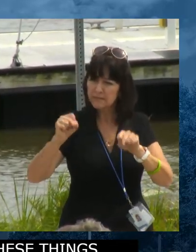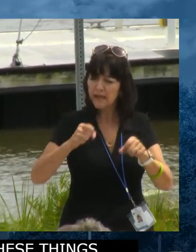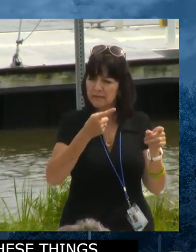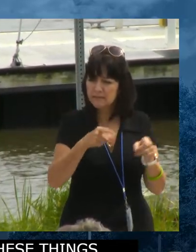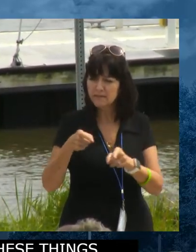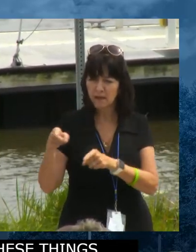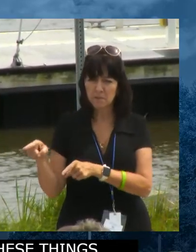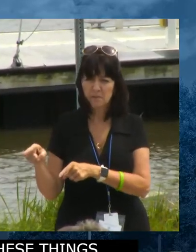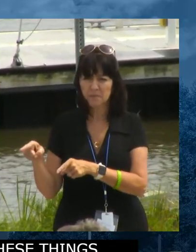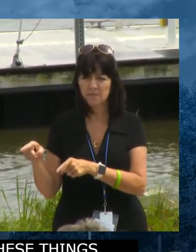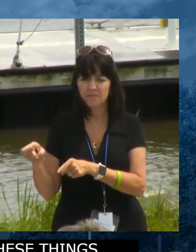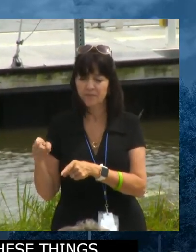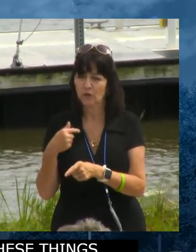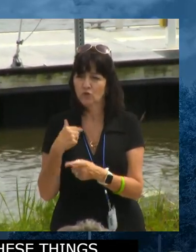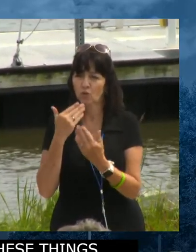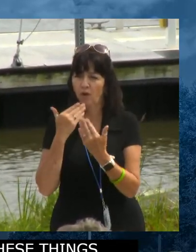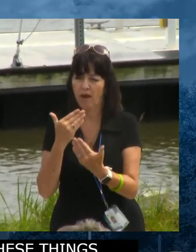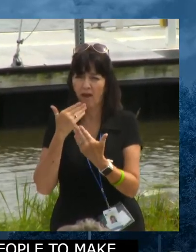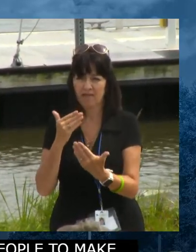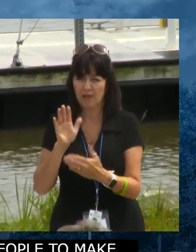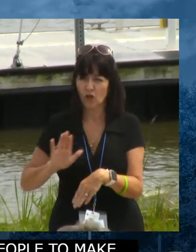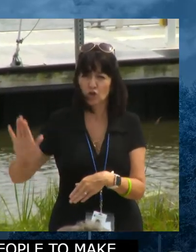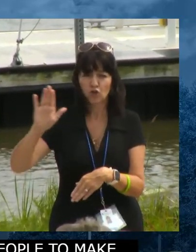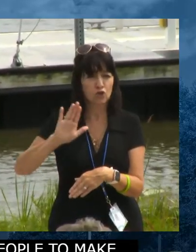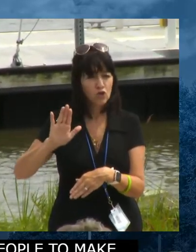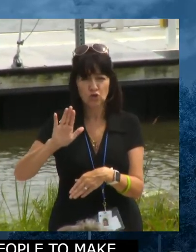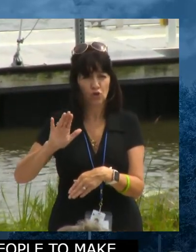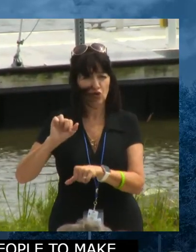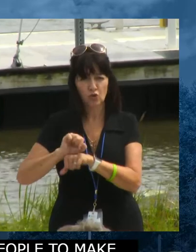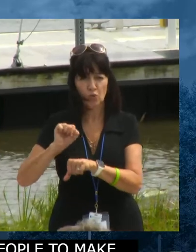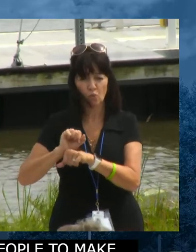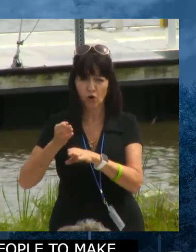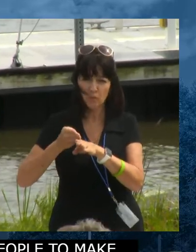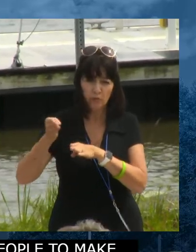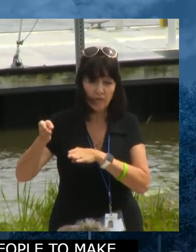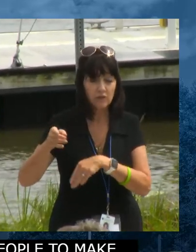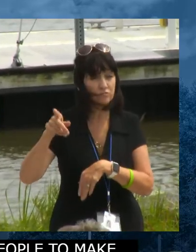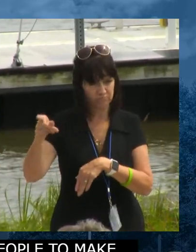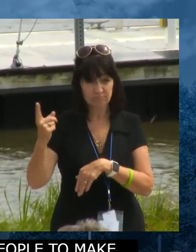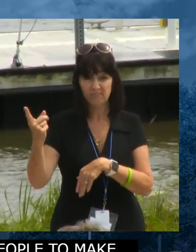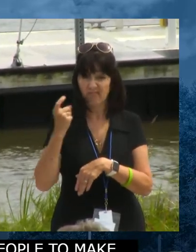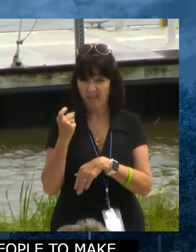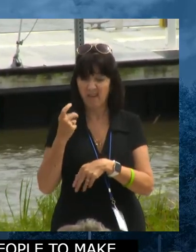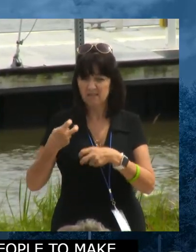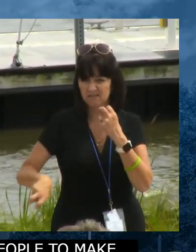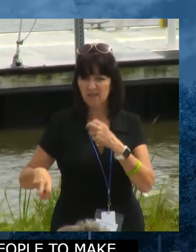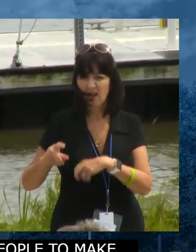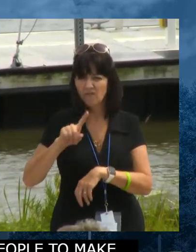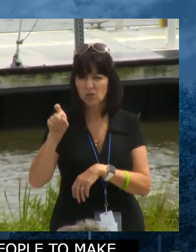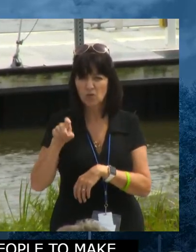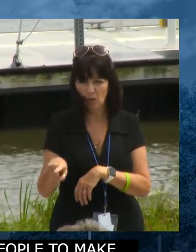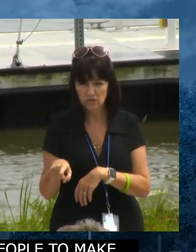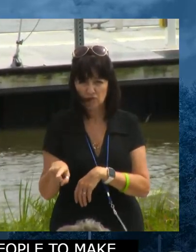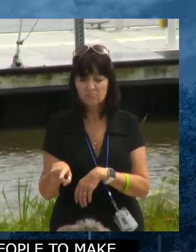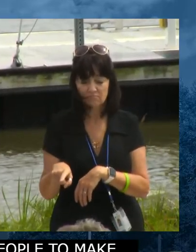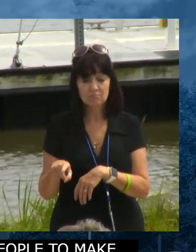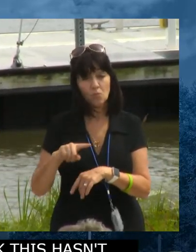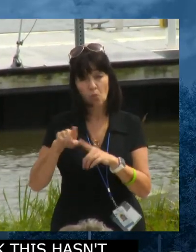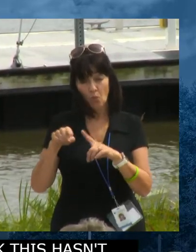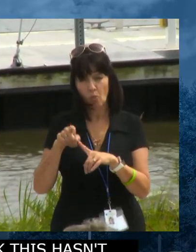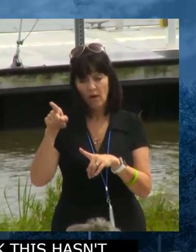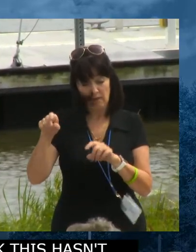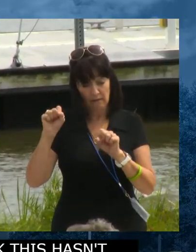And so I thank them. They're professional. They ask tough questions. They are generous when they can be. And they're